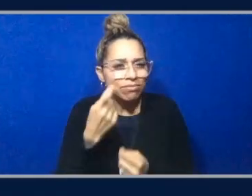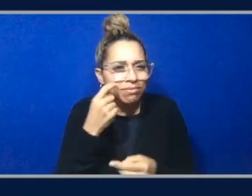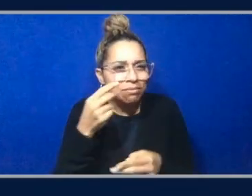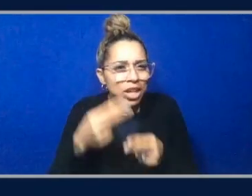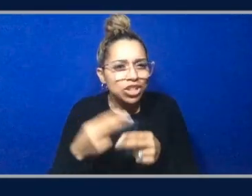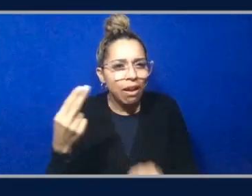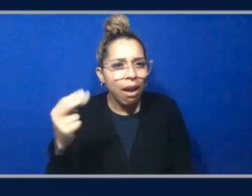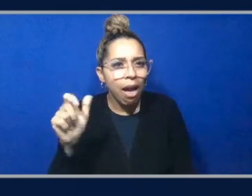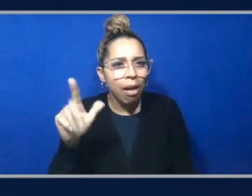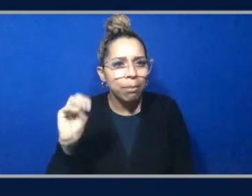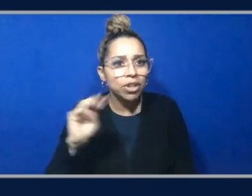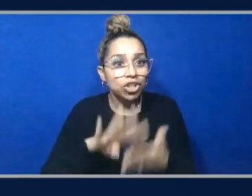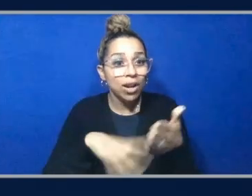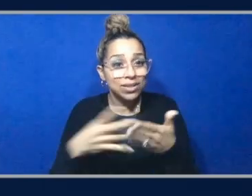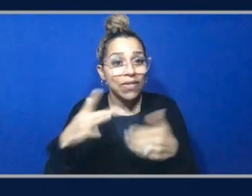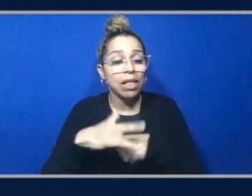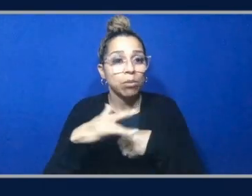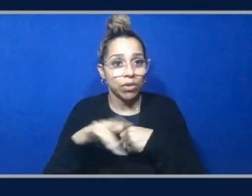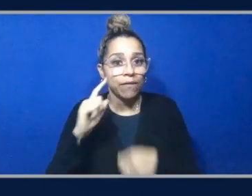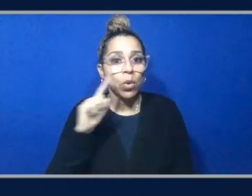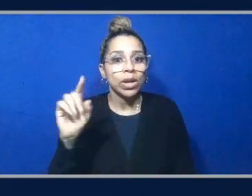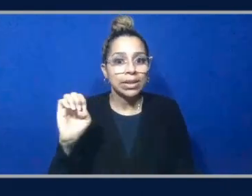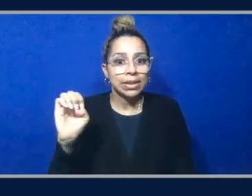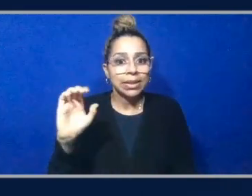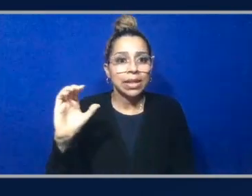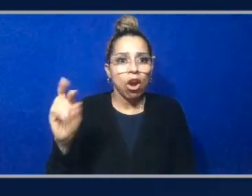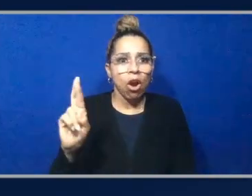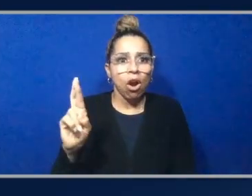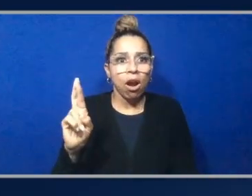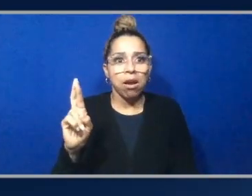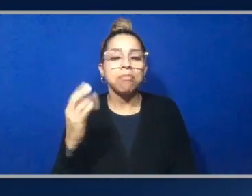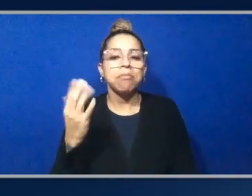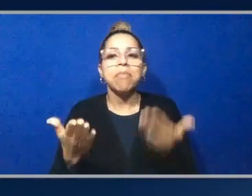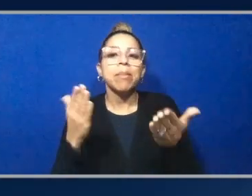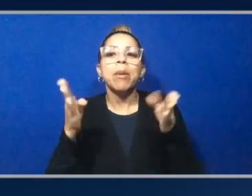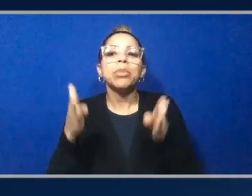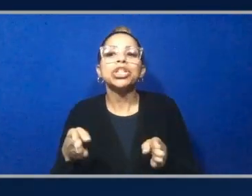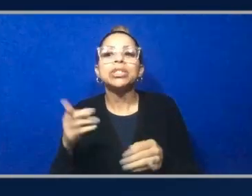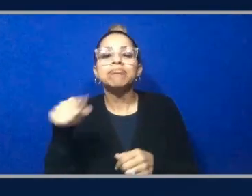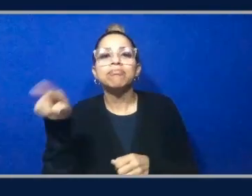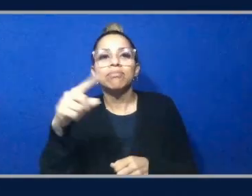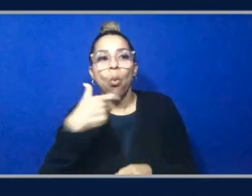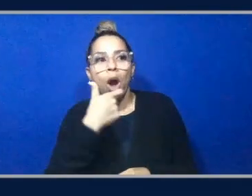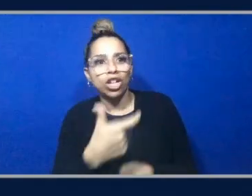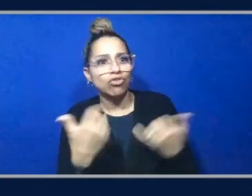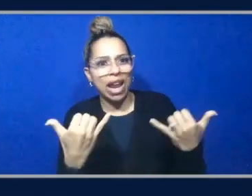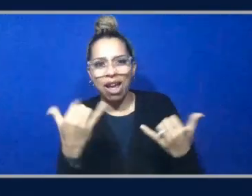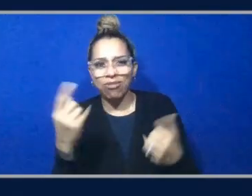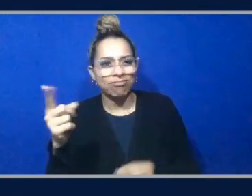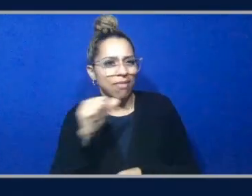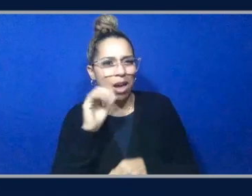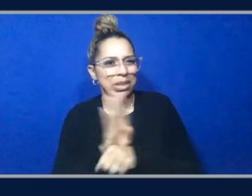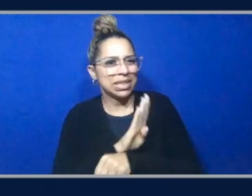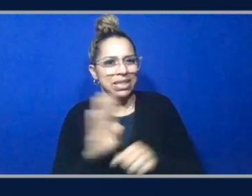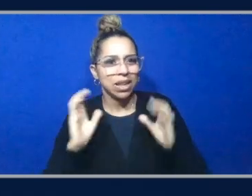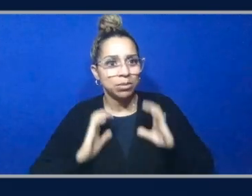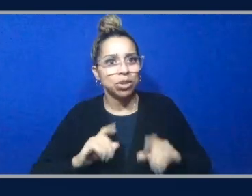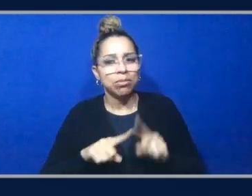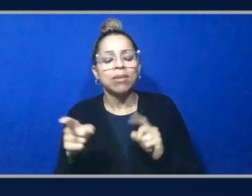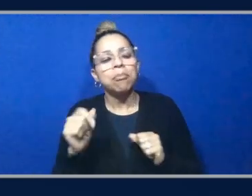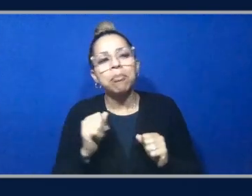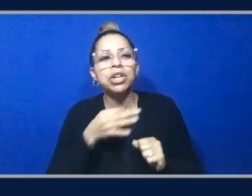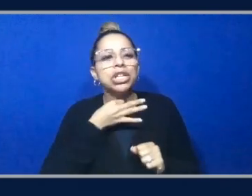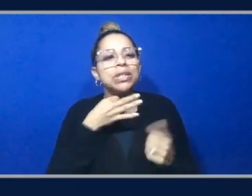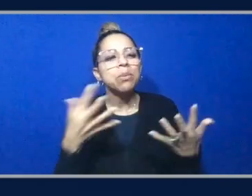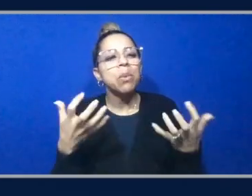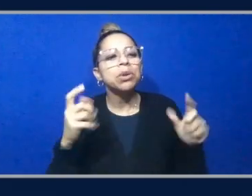on ECR. How would you, um, someone who's watching this right now, you know, they're not an enterprise customer, they want, but they want to play with it. What